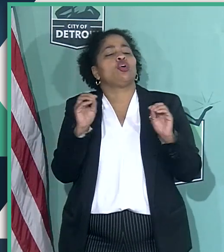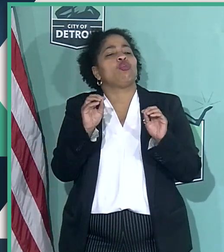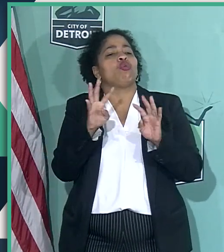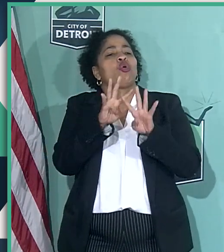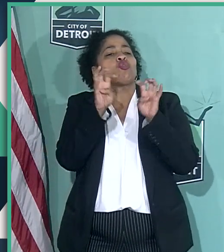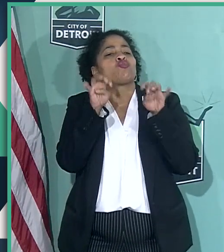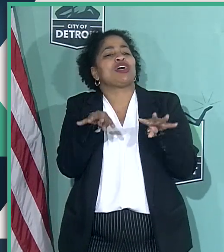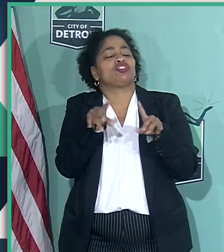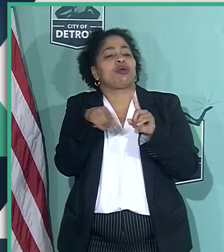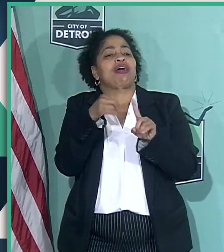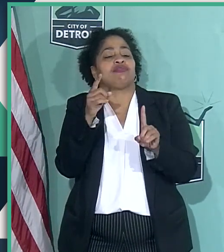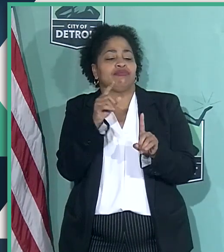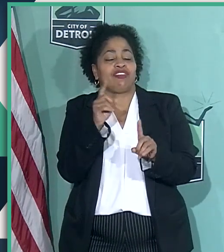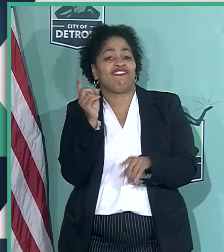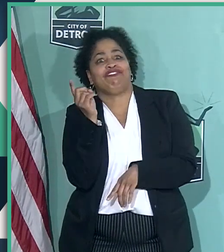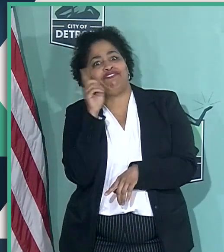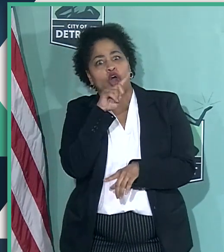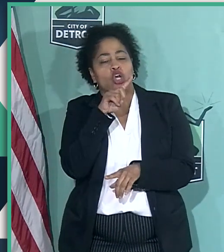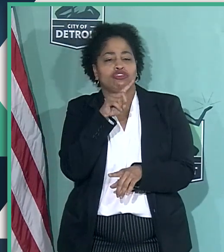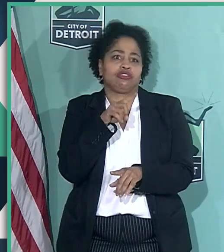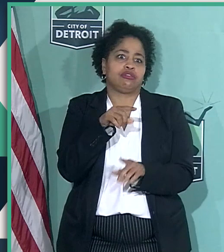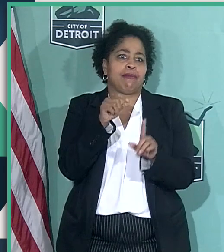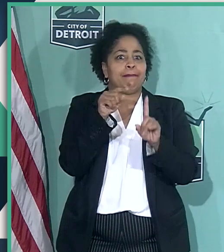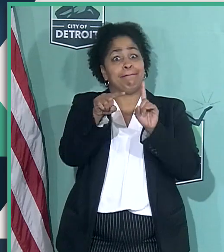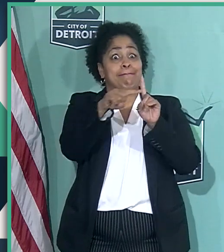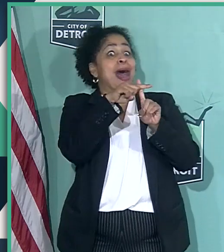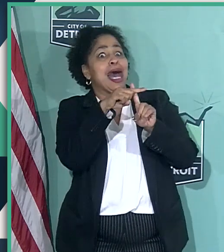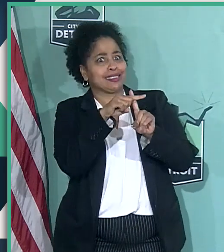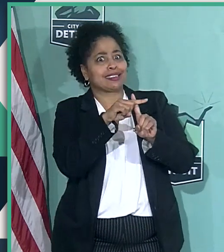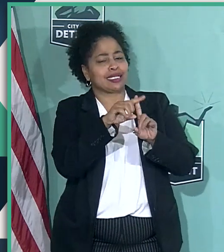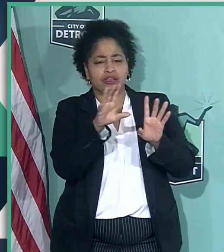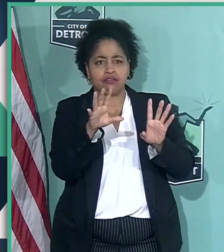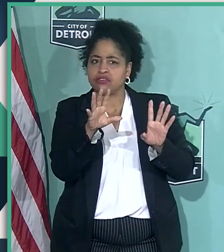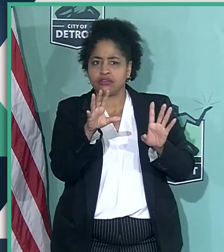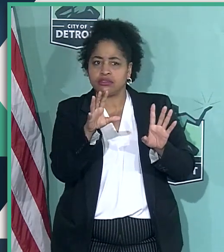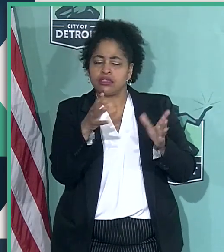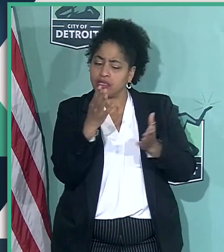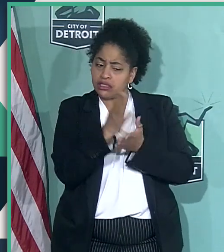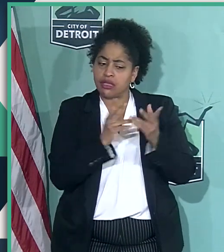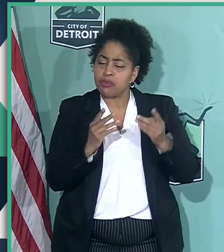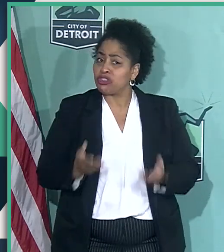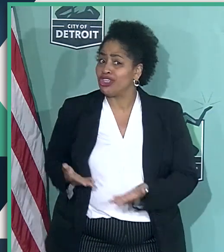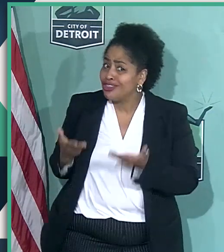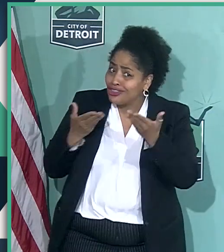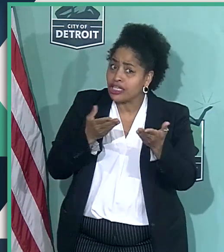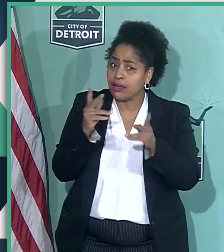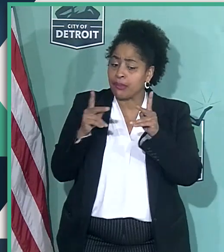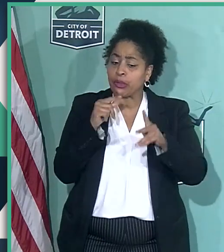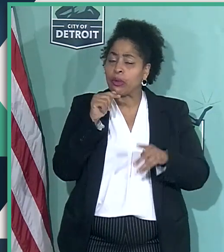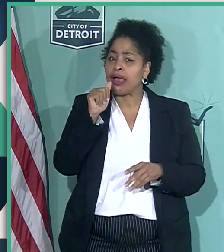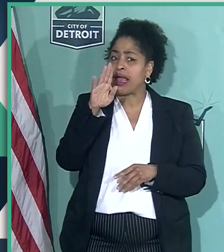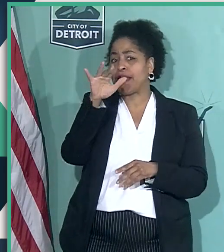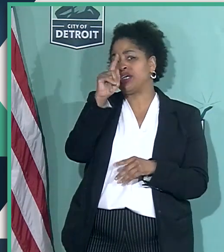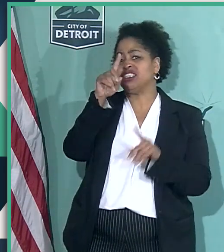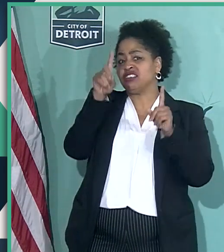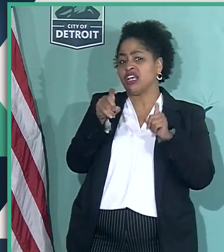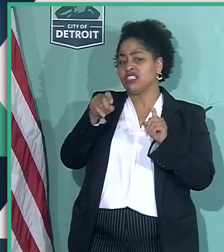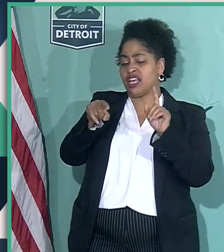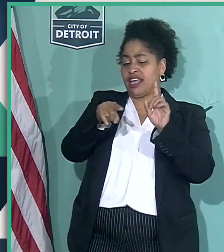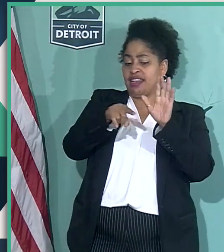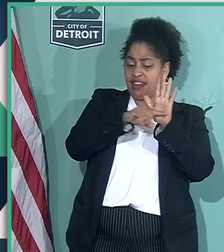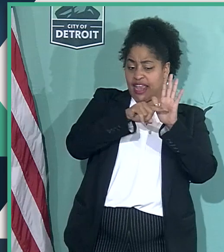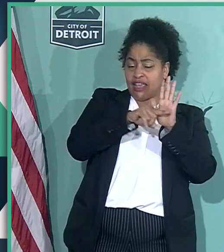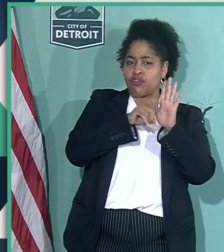positives. So, some have suggested that there are people who Abbott test negative who are really